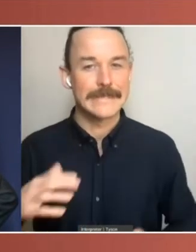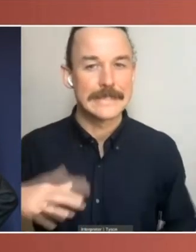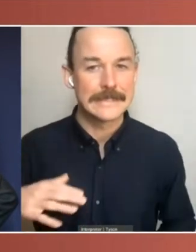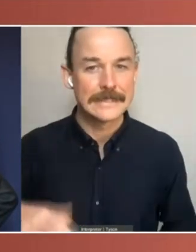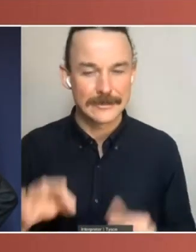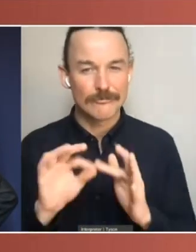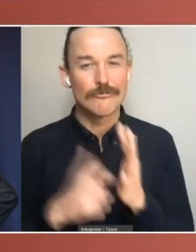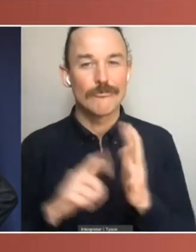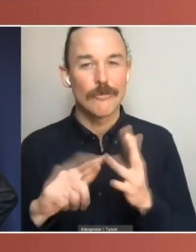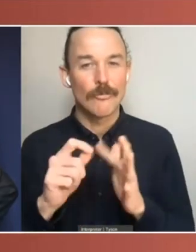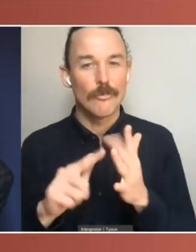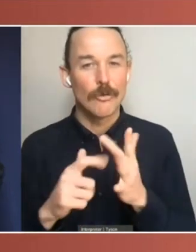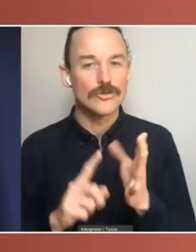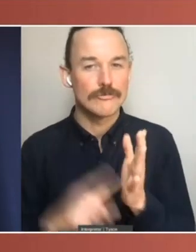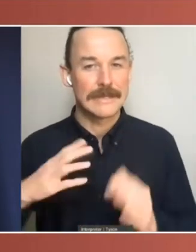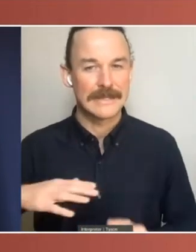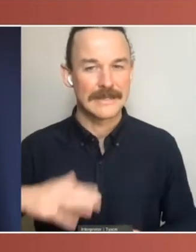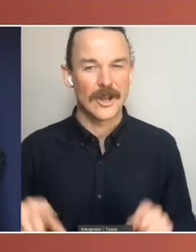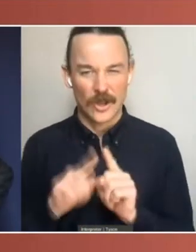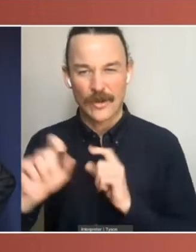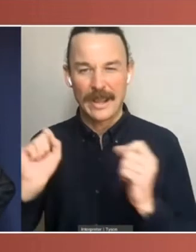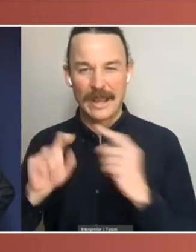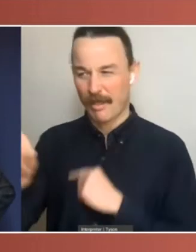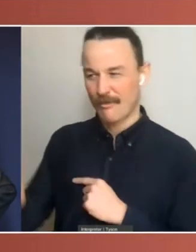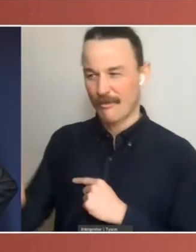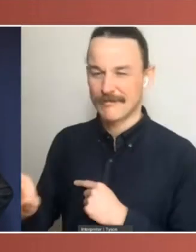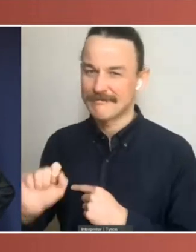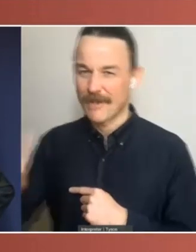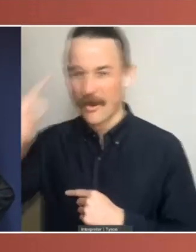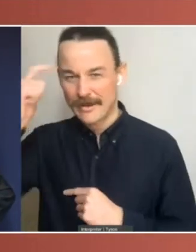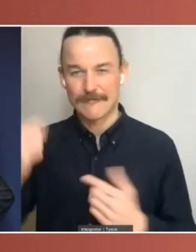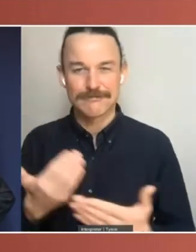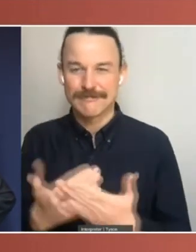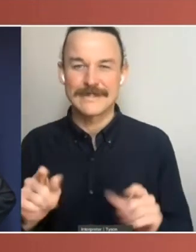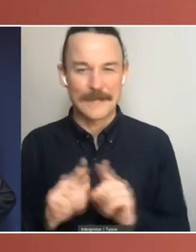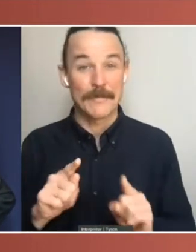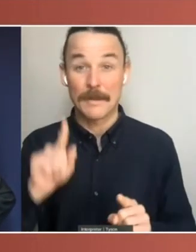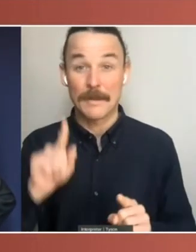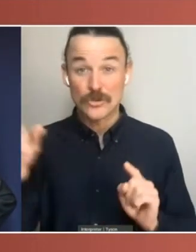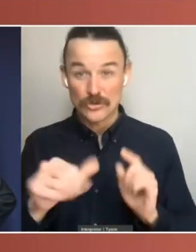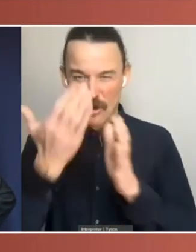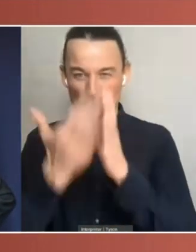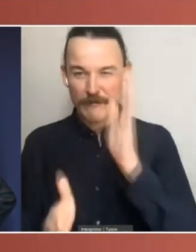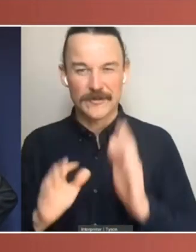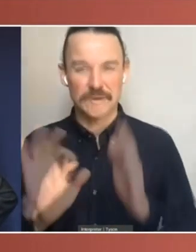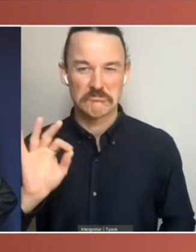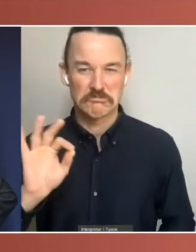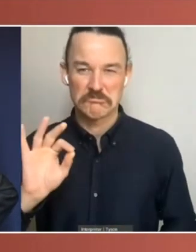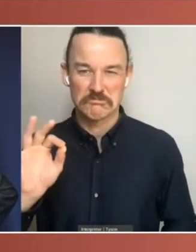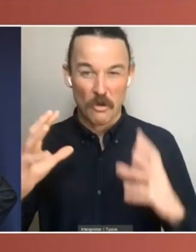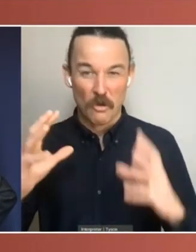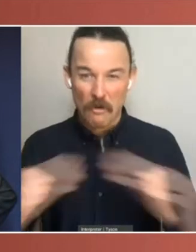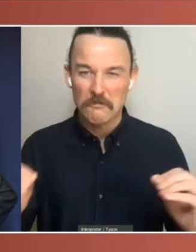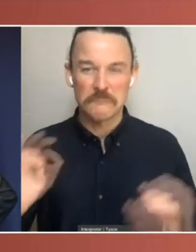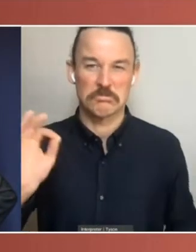suggests, but it shouldn't be abolished. And I think Bill might like to expand upon this. The notion that it